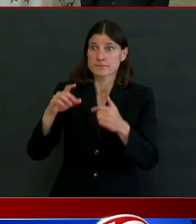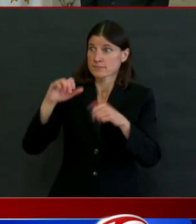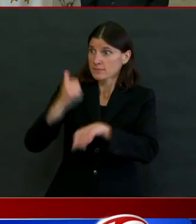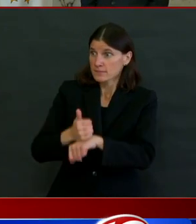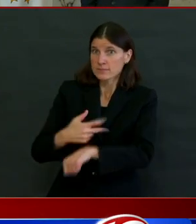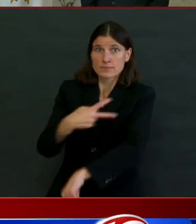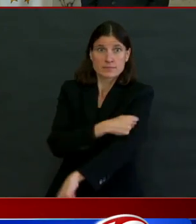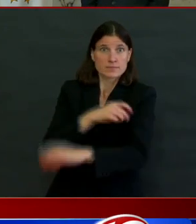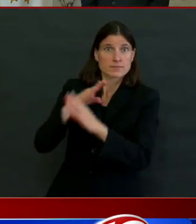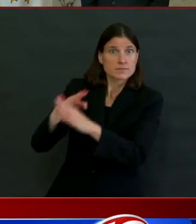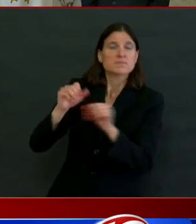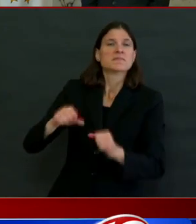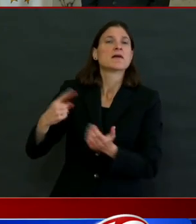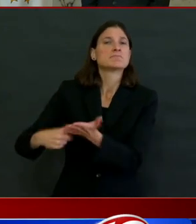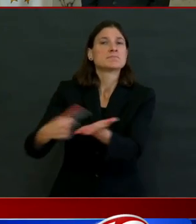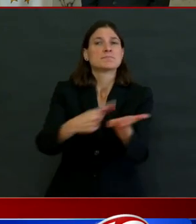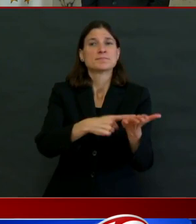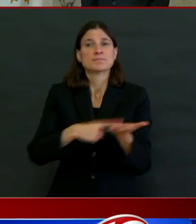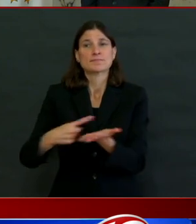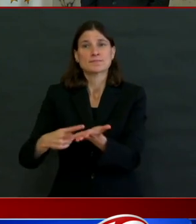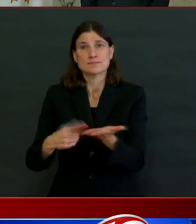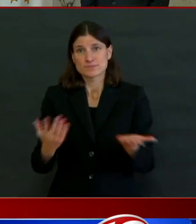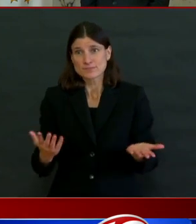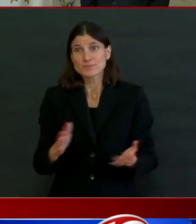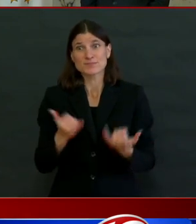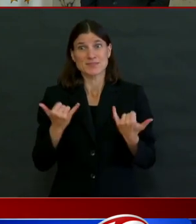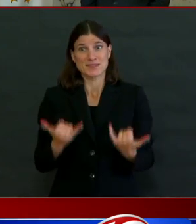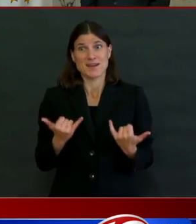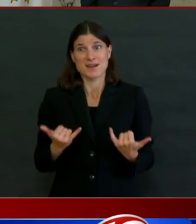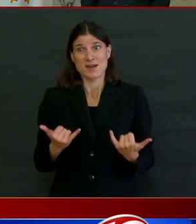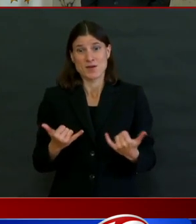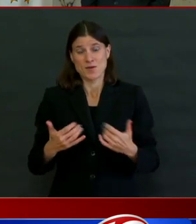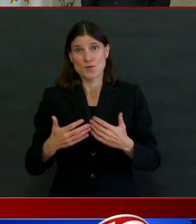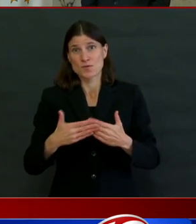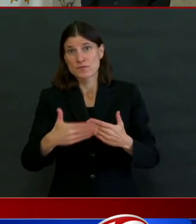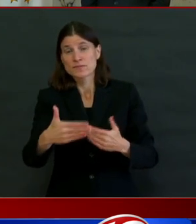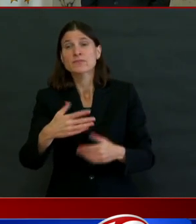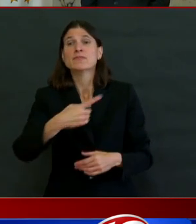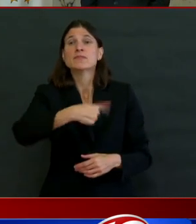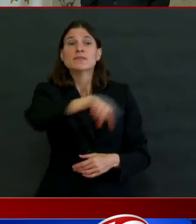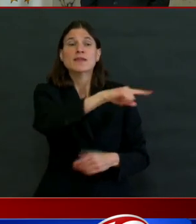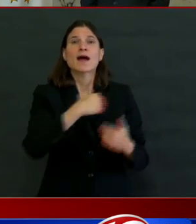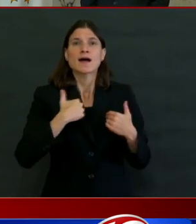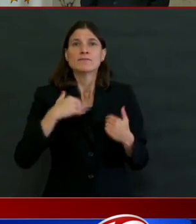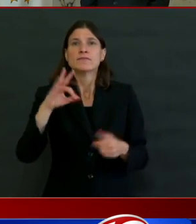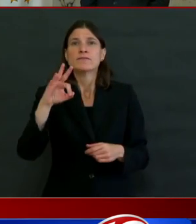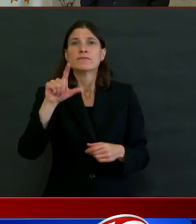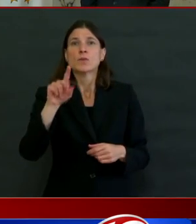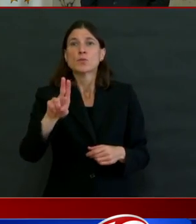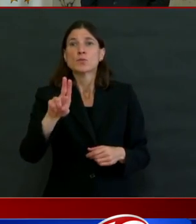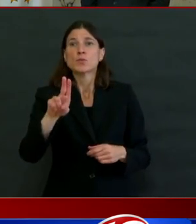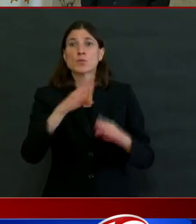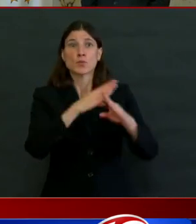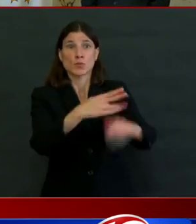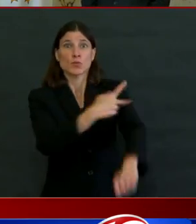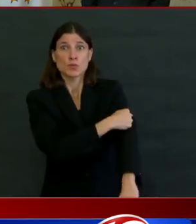like the flu vaccine that is available for people to stop other types of viruses that are present.